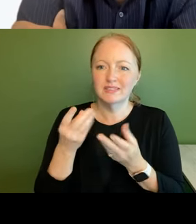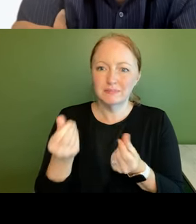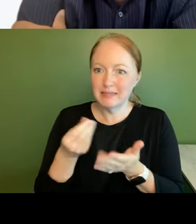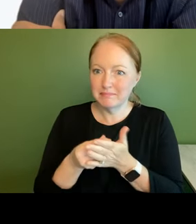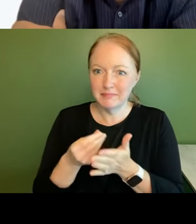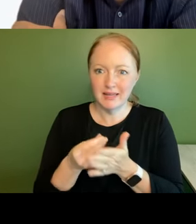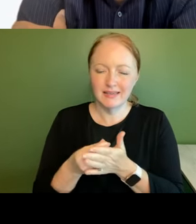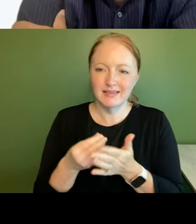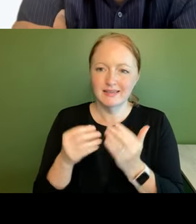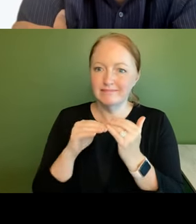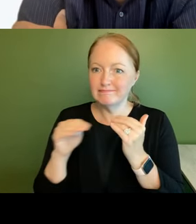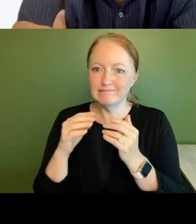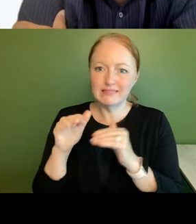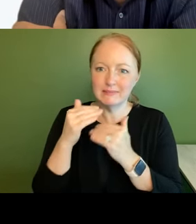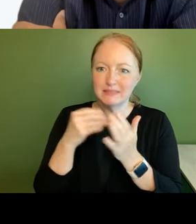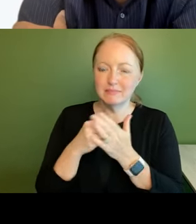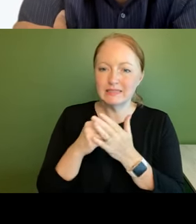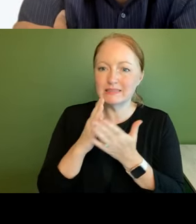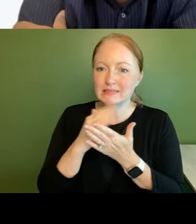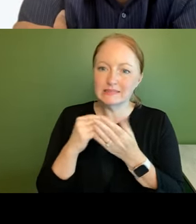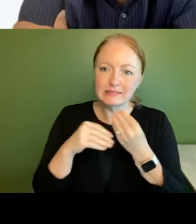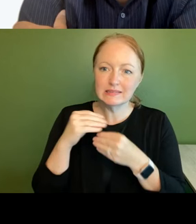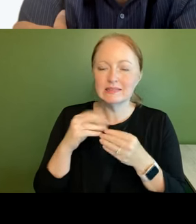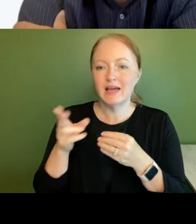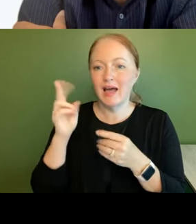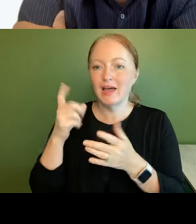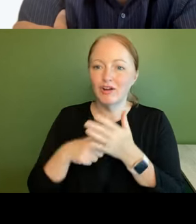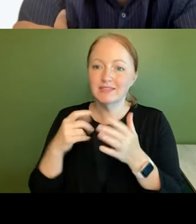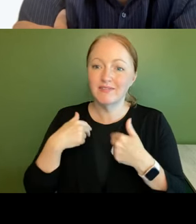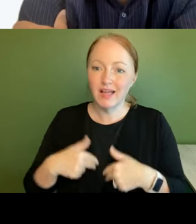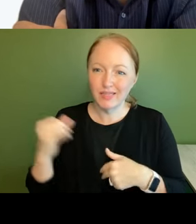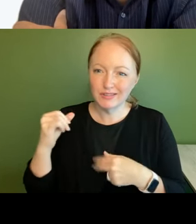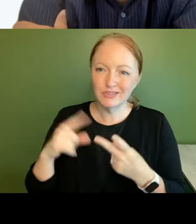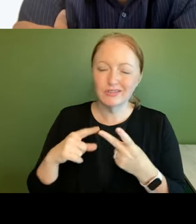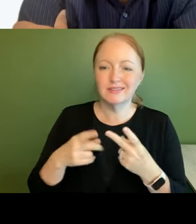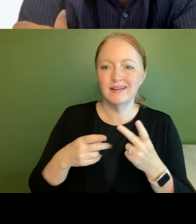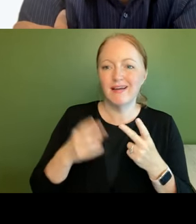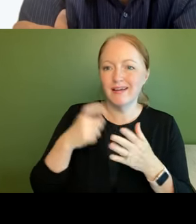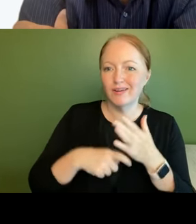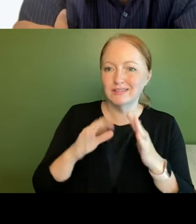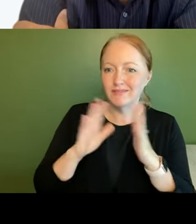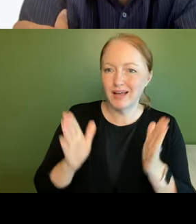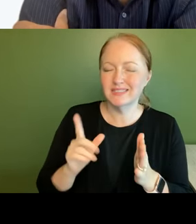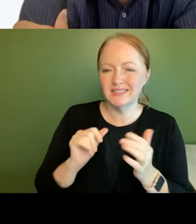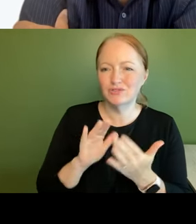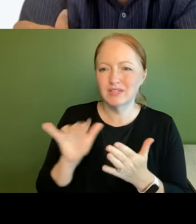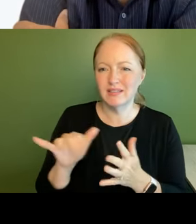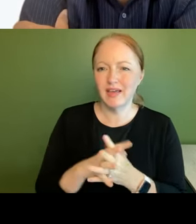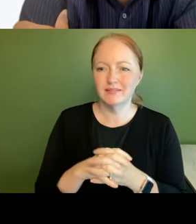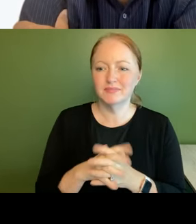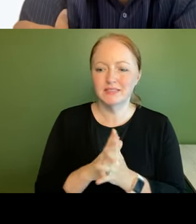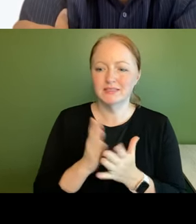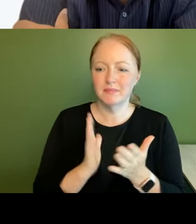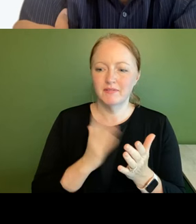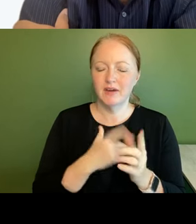their fixed incomes on so the high cost of health care high cost of housing needs to be addressed and those should be some of our